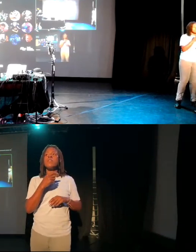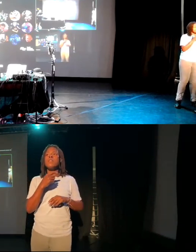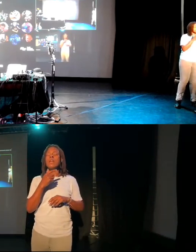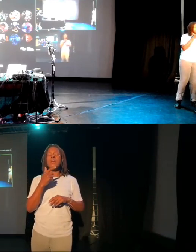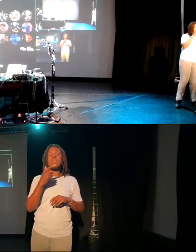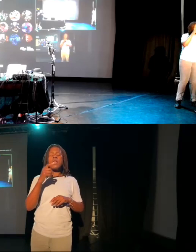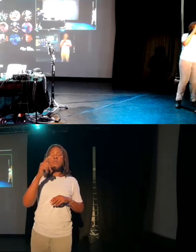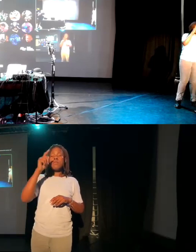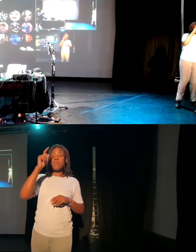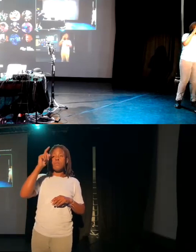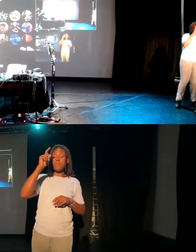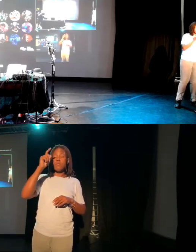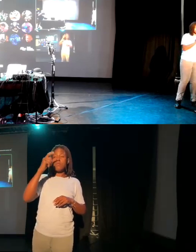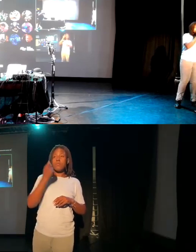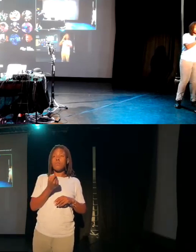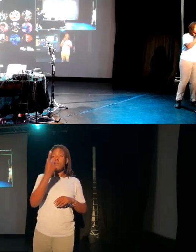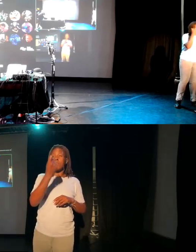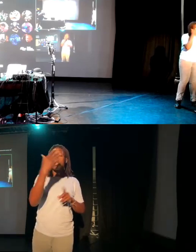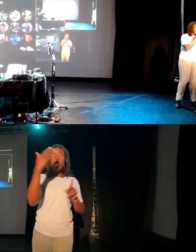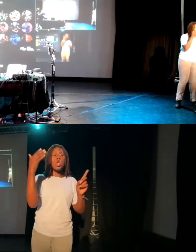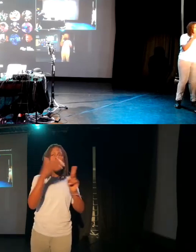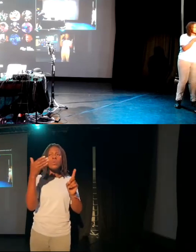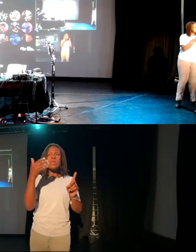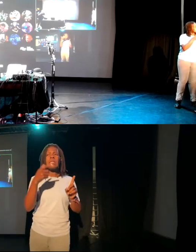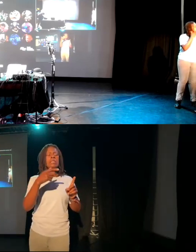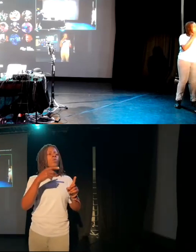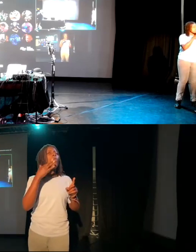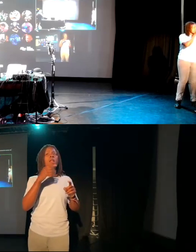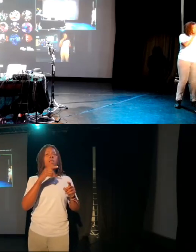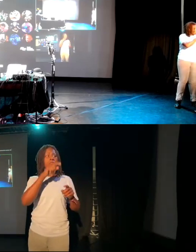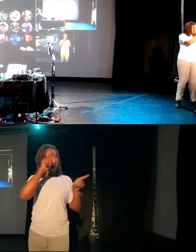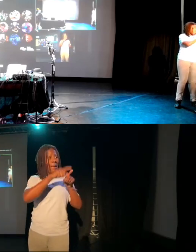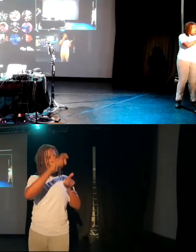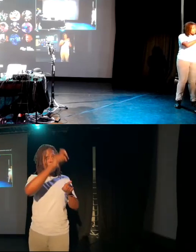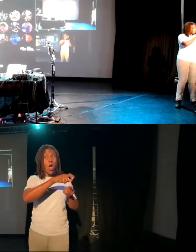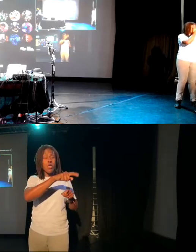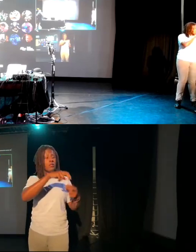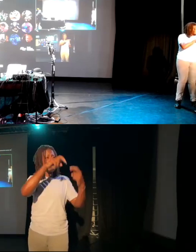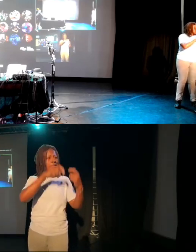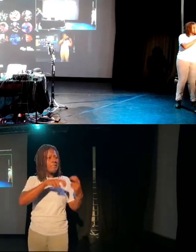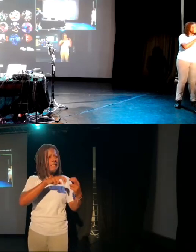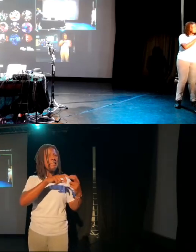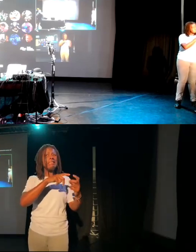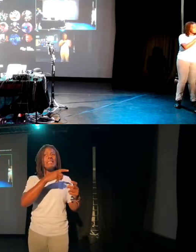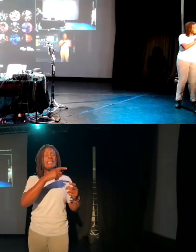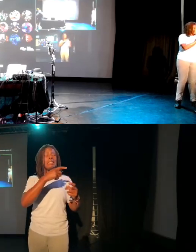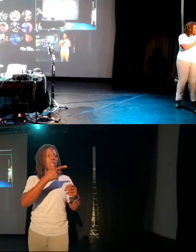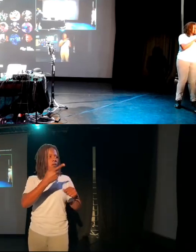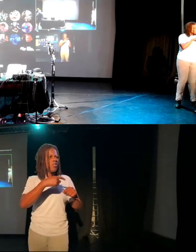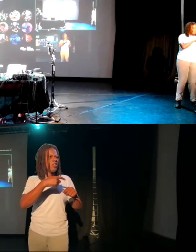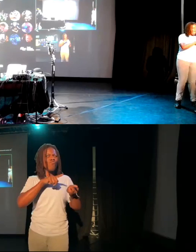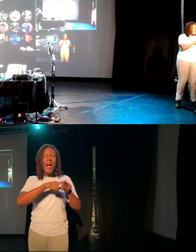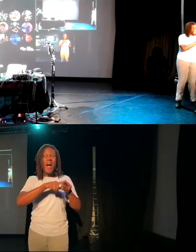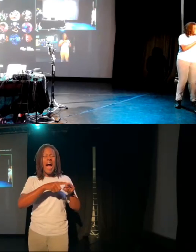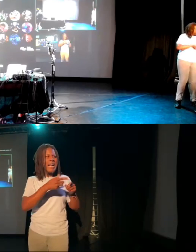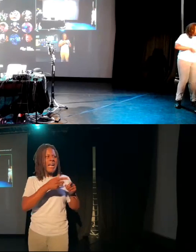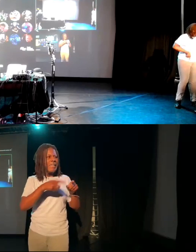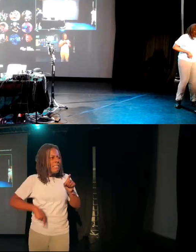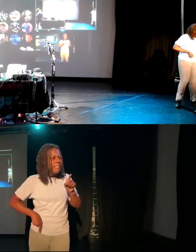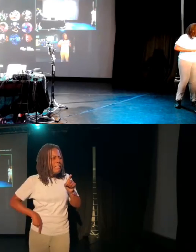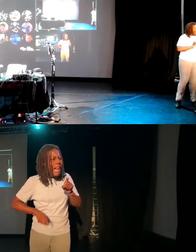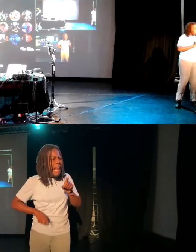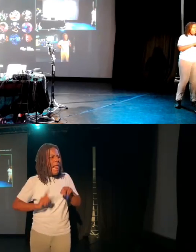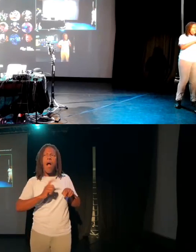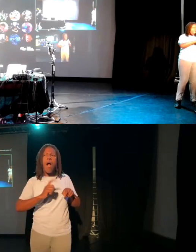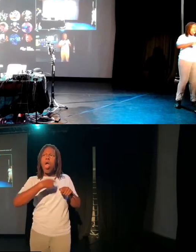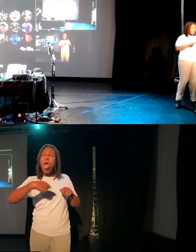half an hour of coercing to get them to do for 10 minutes. So there's definitely more links there. In actual fact, just opposite where we're based in